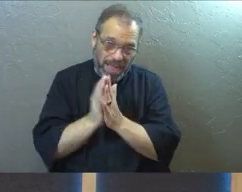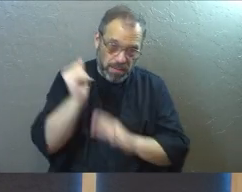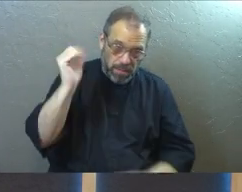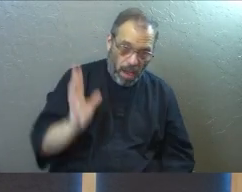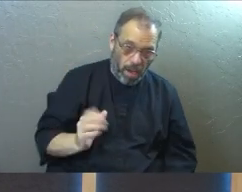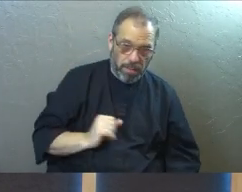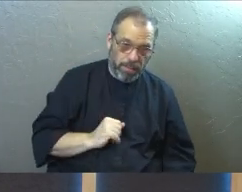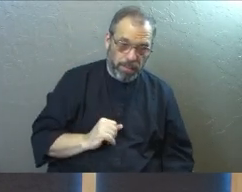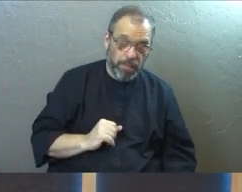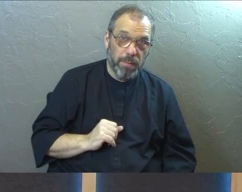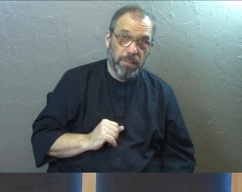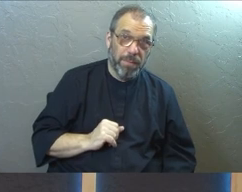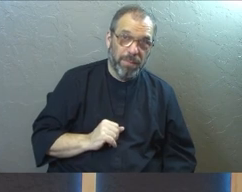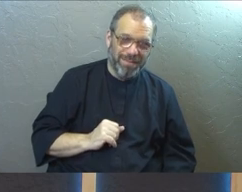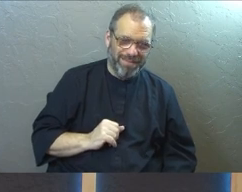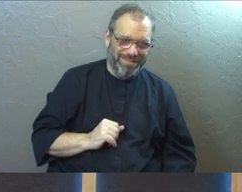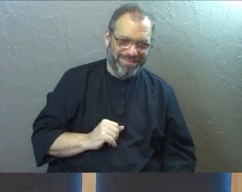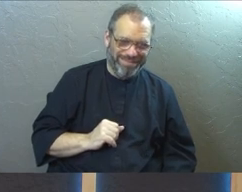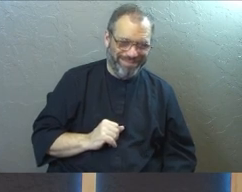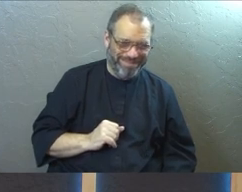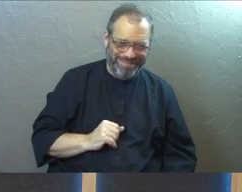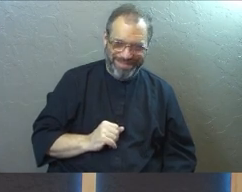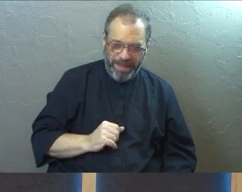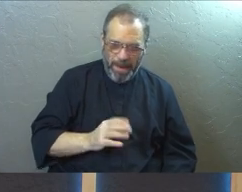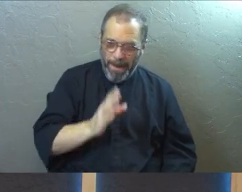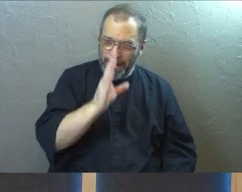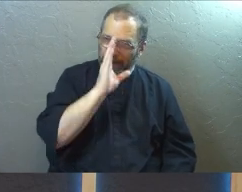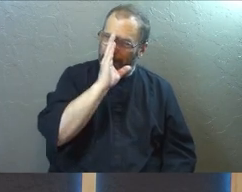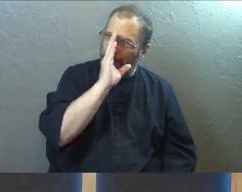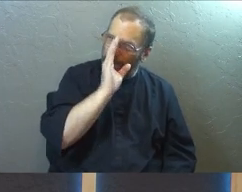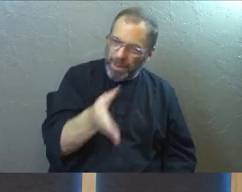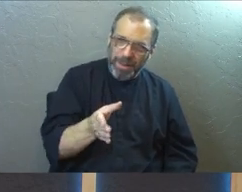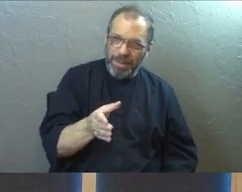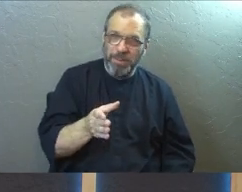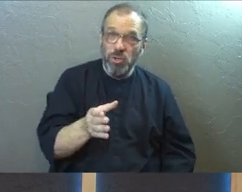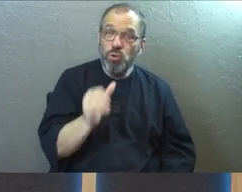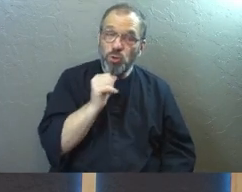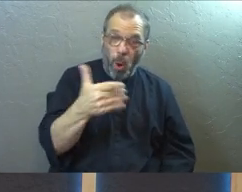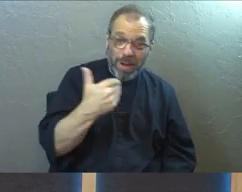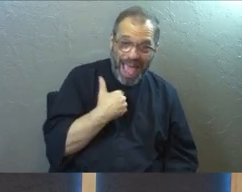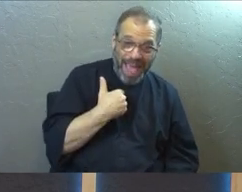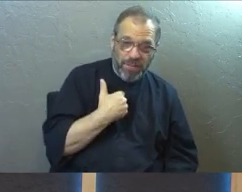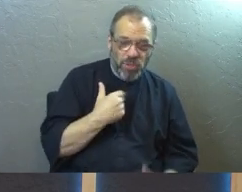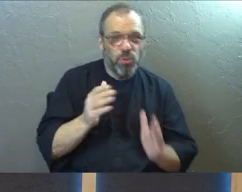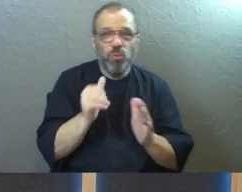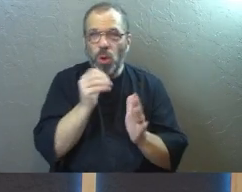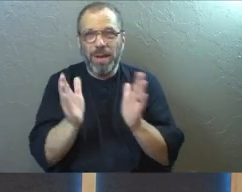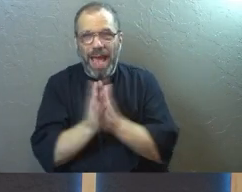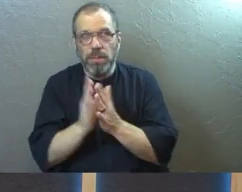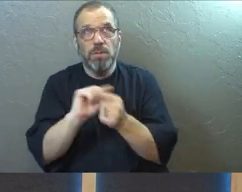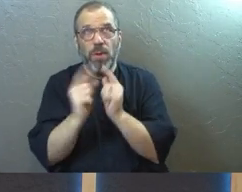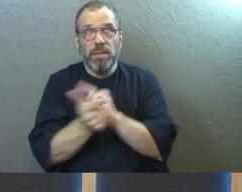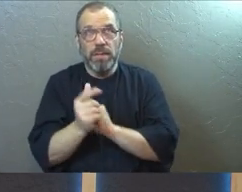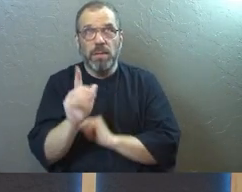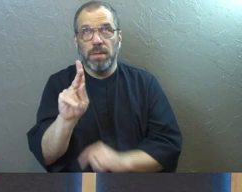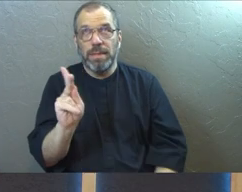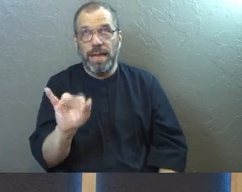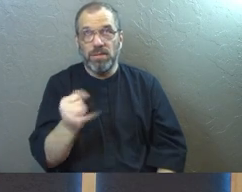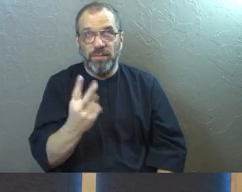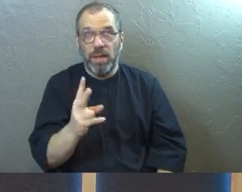God for it. I love how straight up blunt that is. Right? You have not because you ask not, the other translation says.